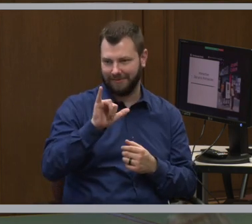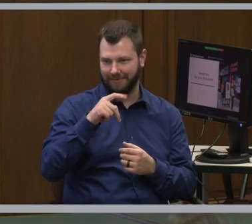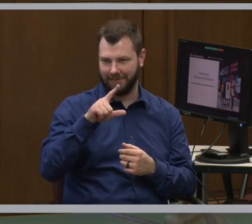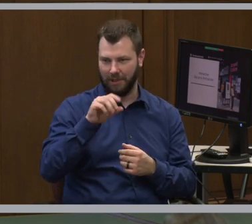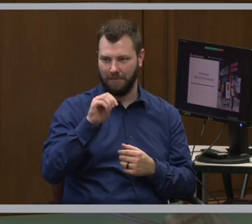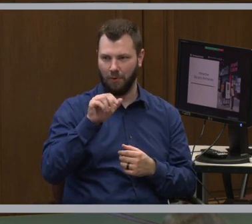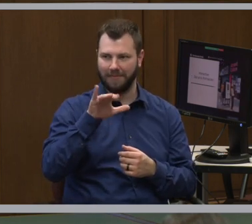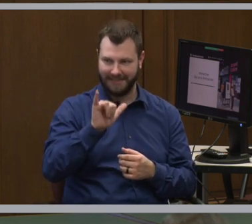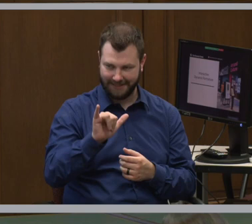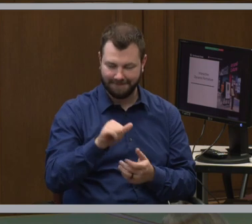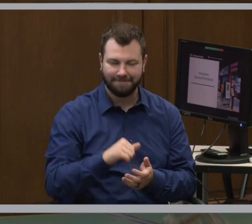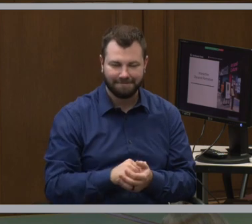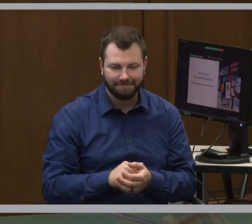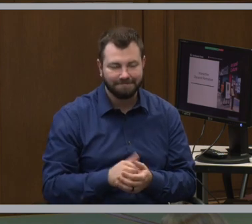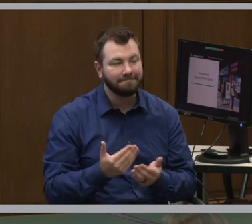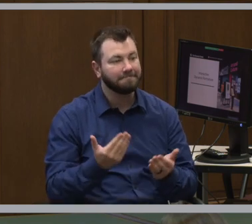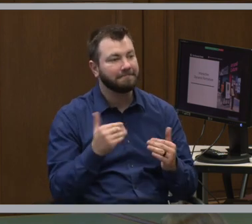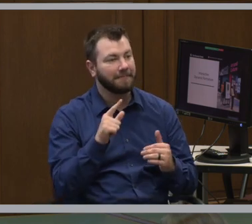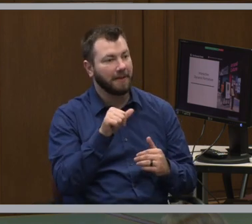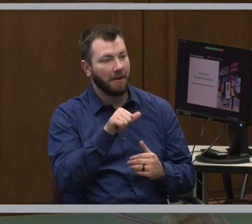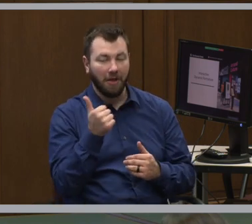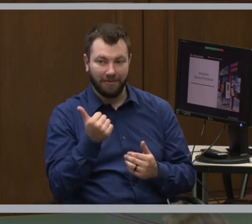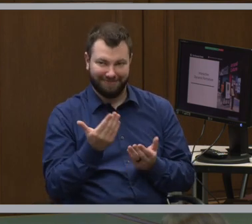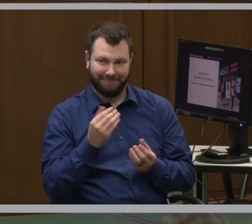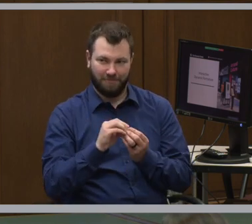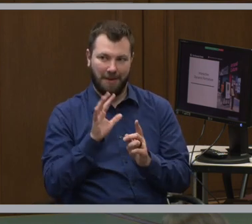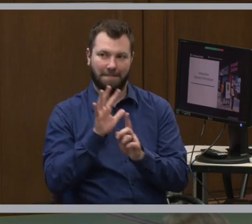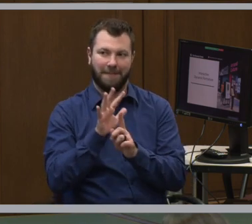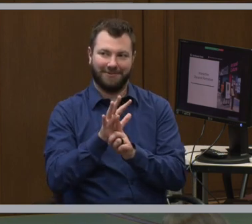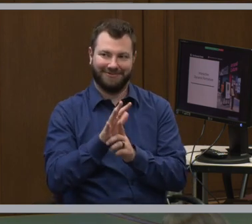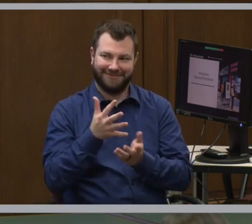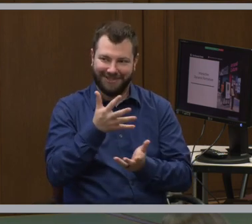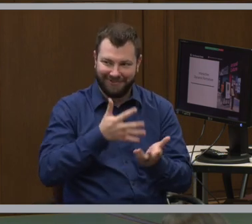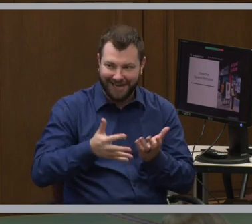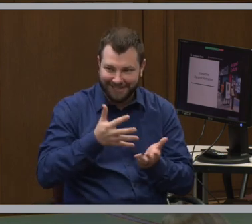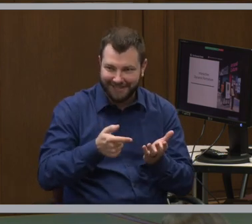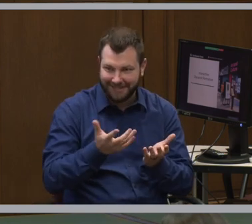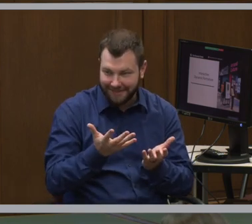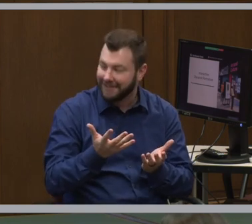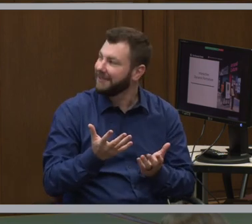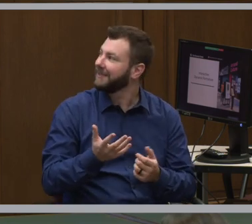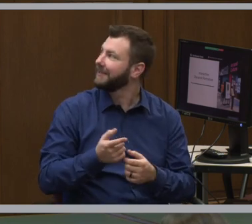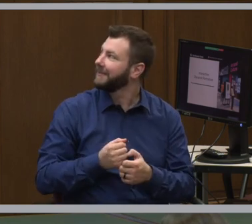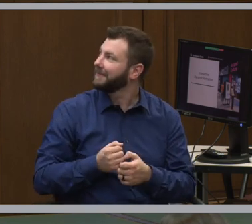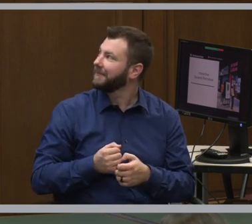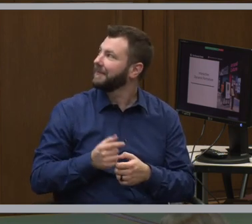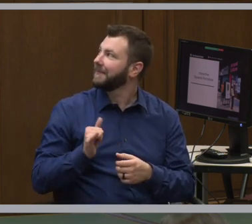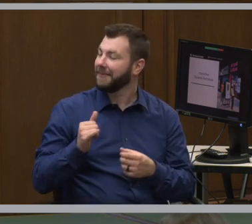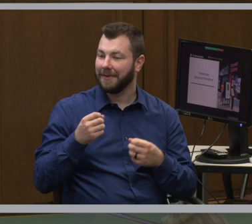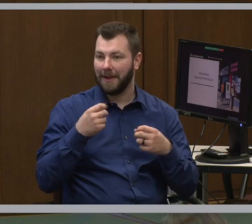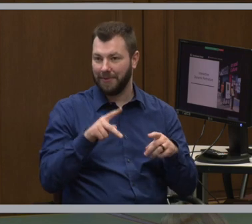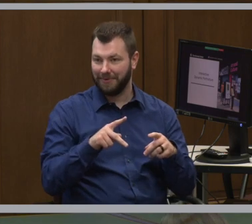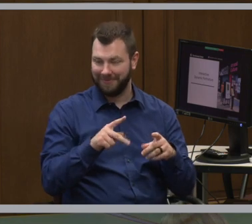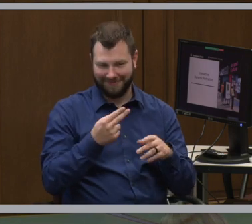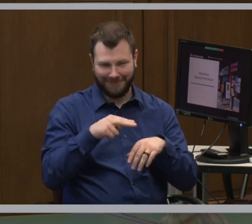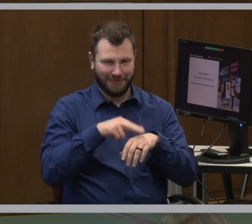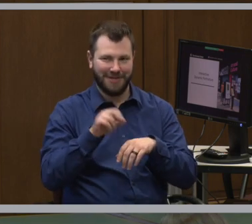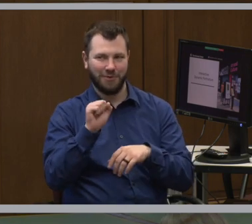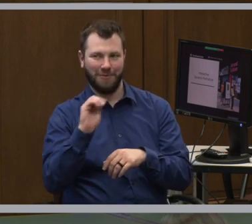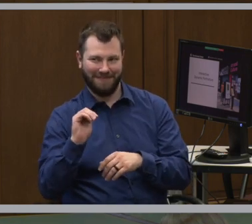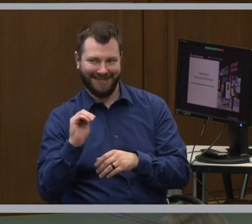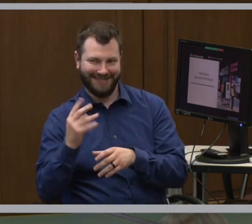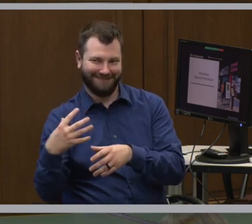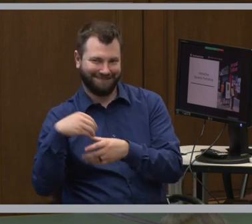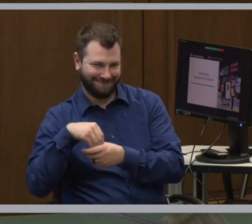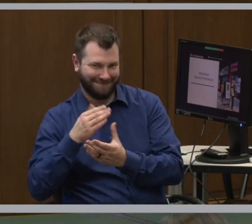Another, and probably the more popular interactive, is the opportunity, and of course with a social media component